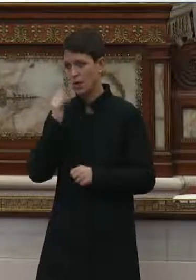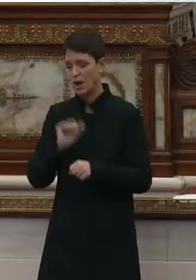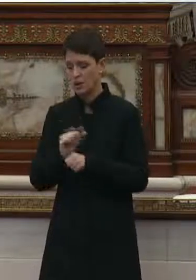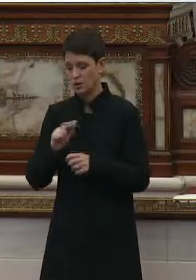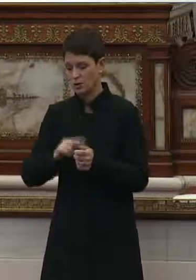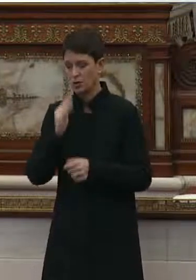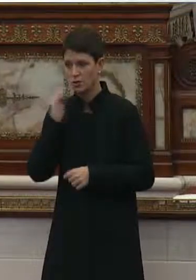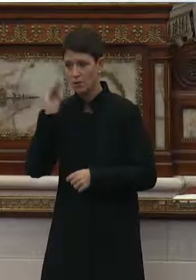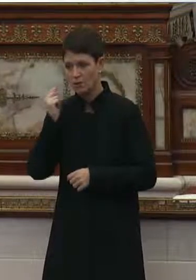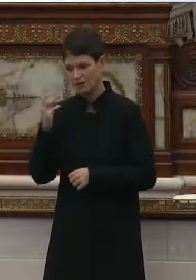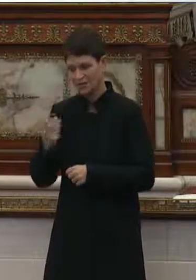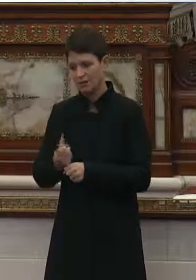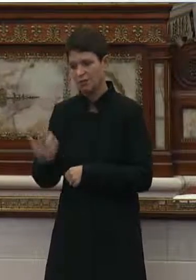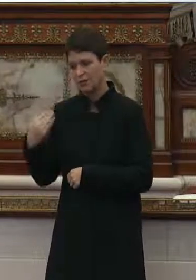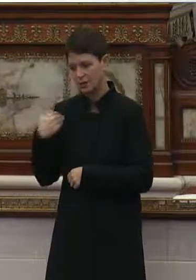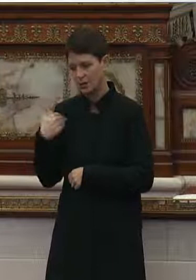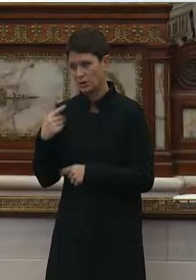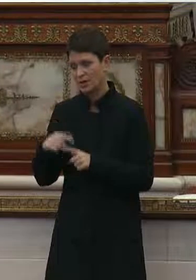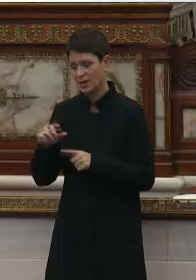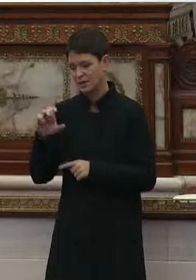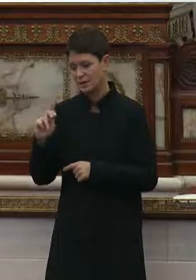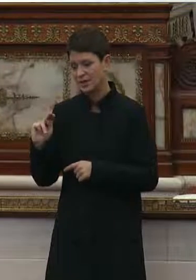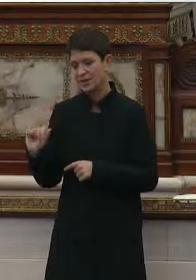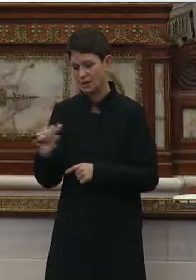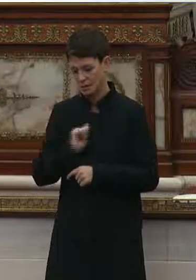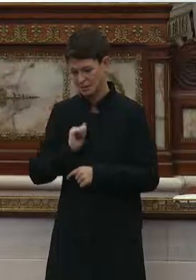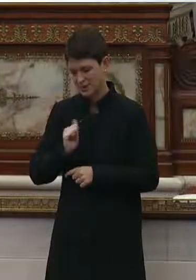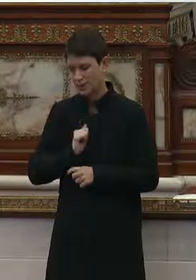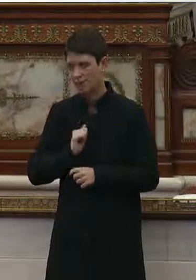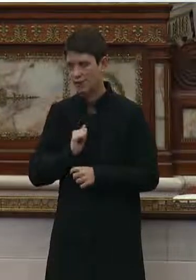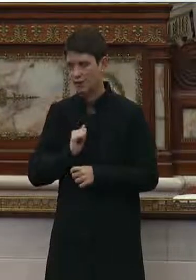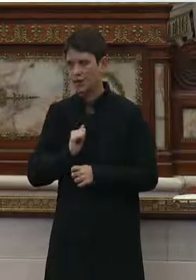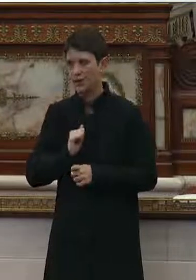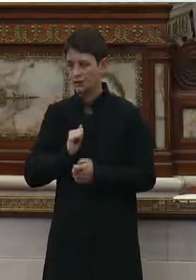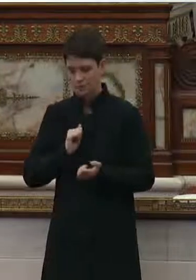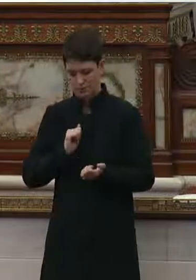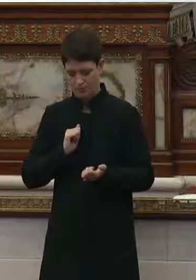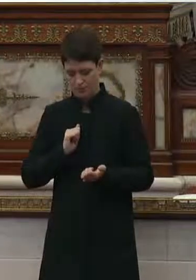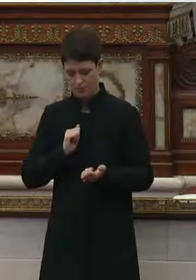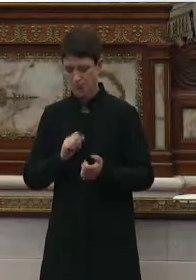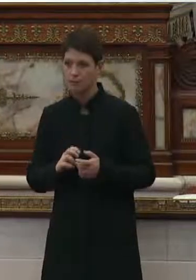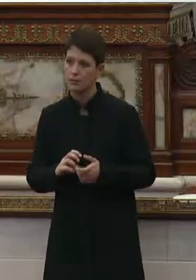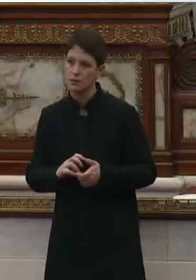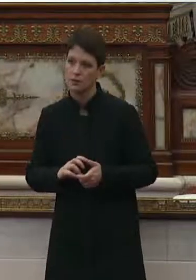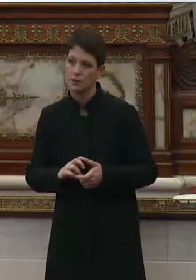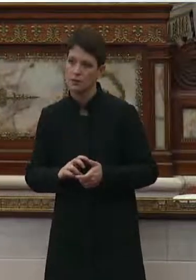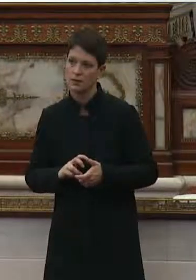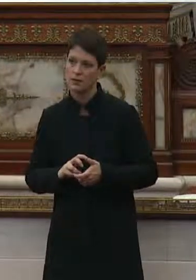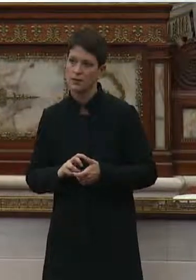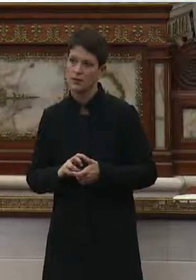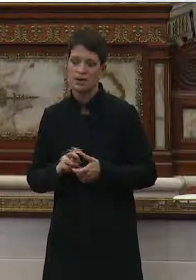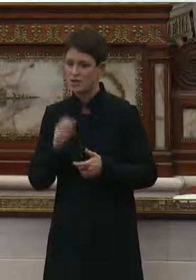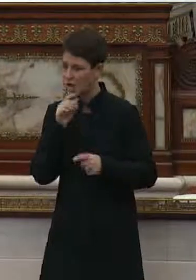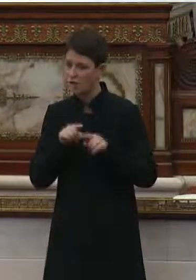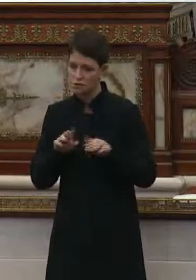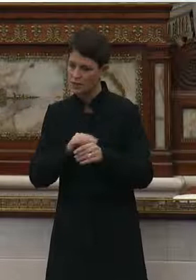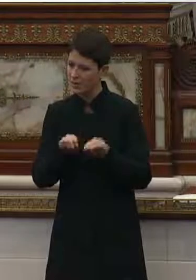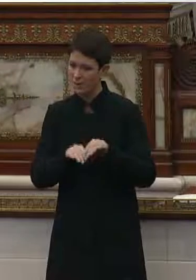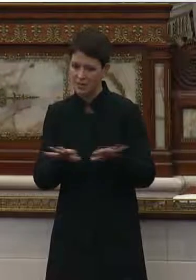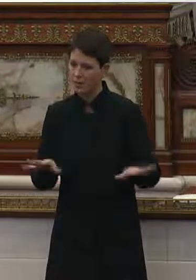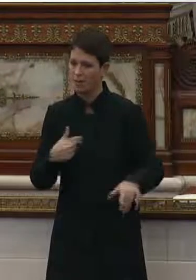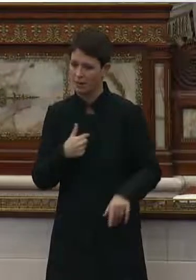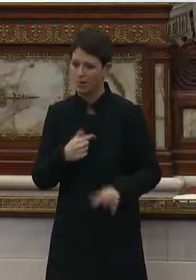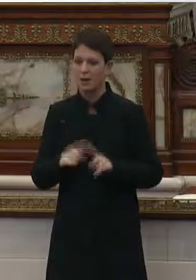the nursing home for several years as a nursing assistant. And I. It wasn't during a pandemic. And I